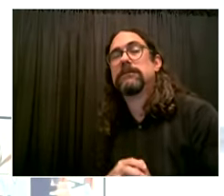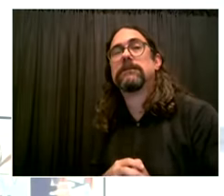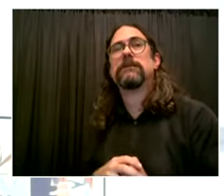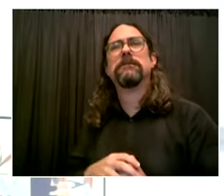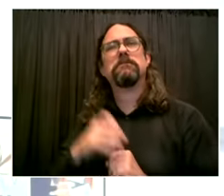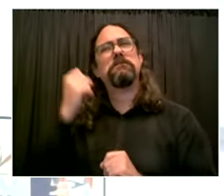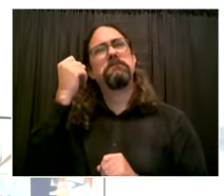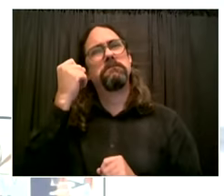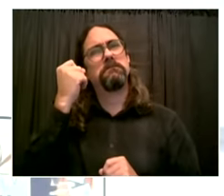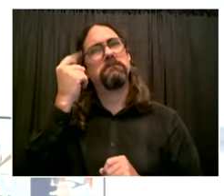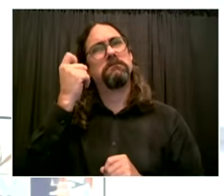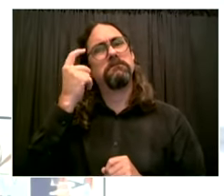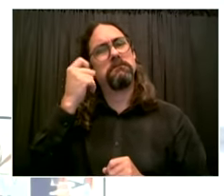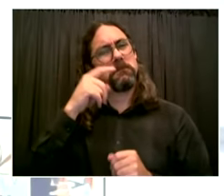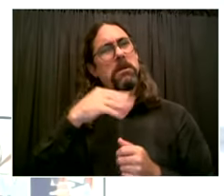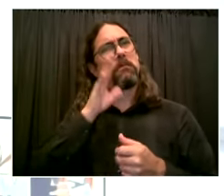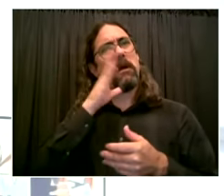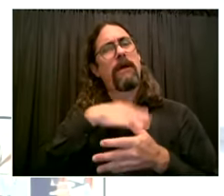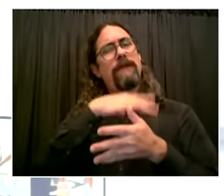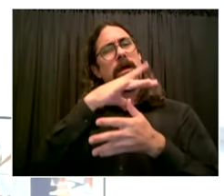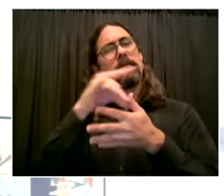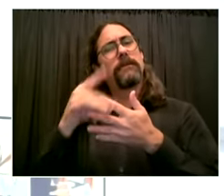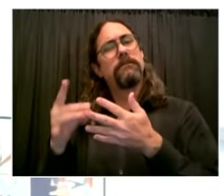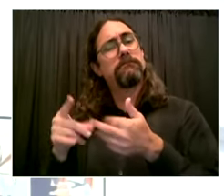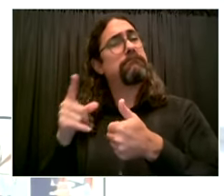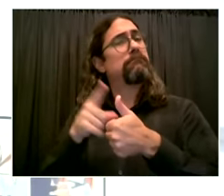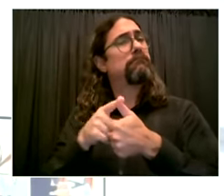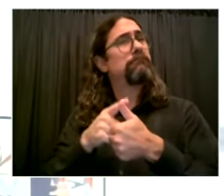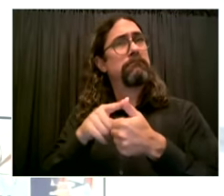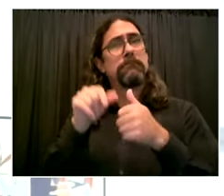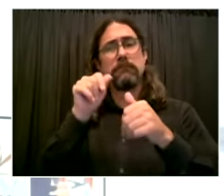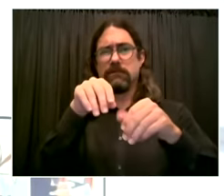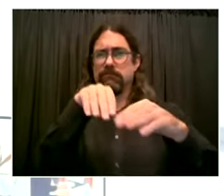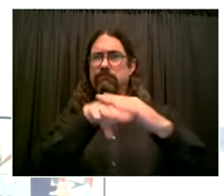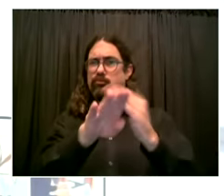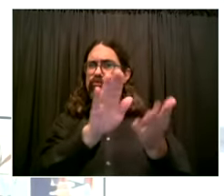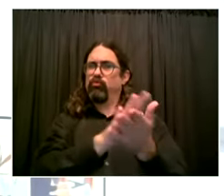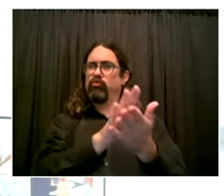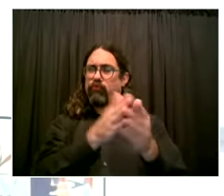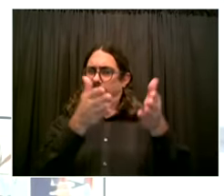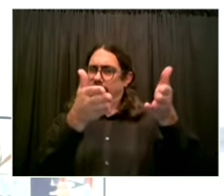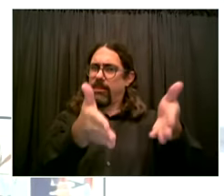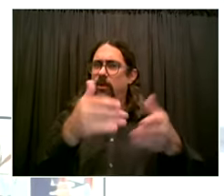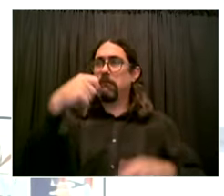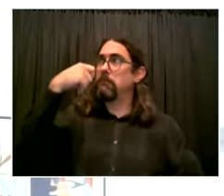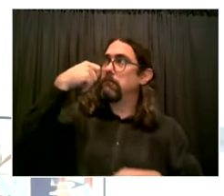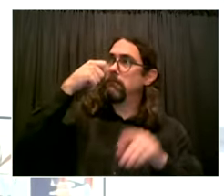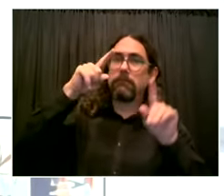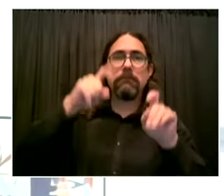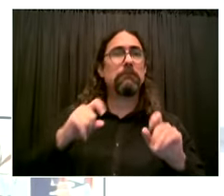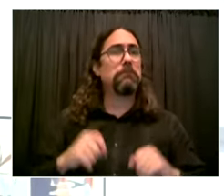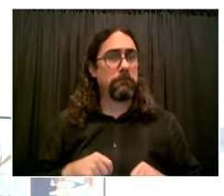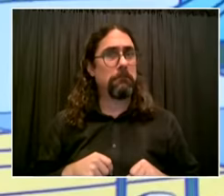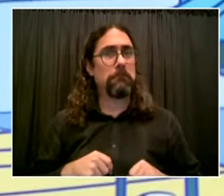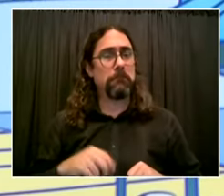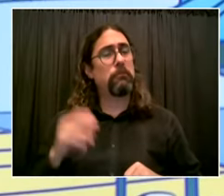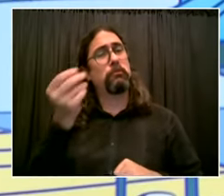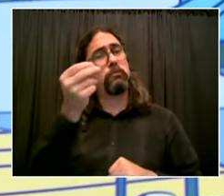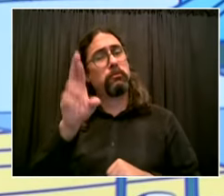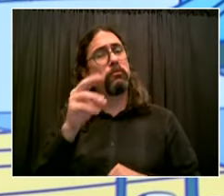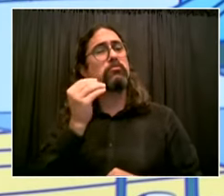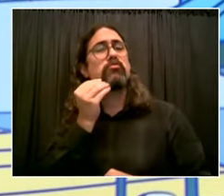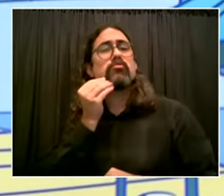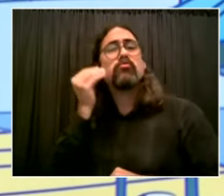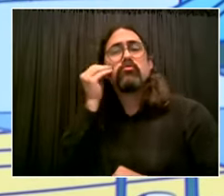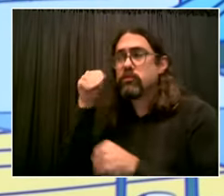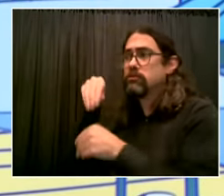kits uh to allow parents and families to do their their testing at home as well thank you thank you the next